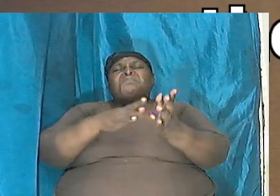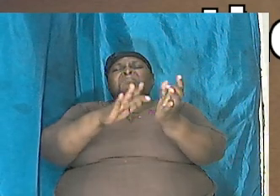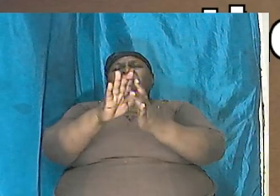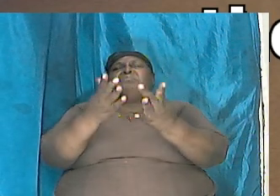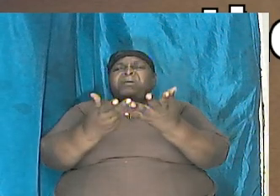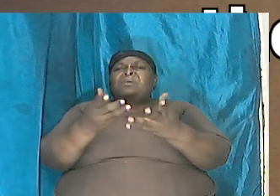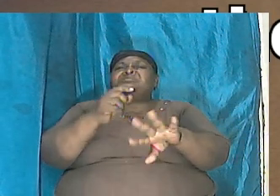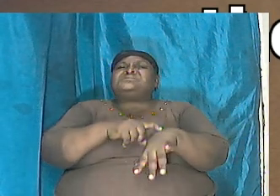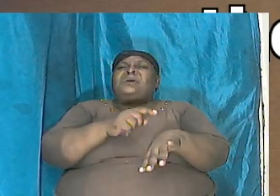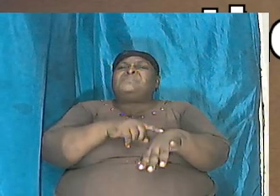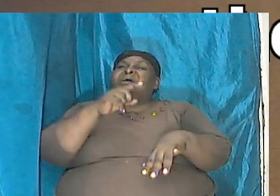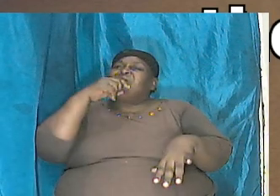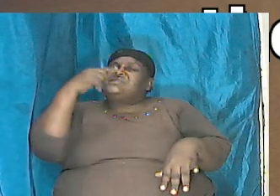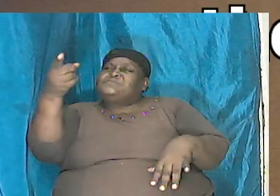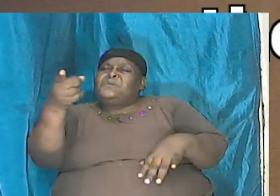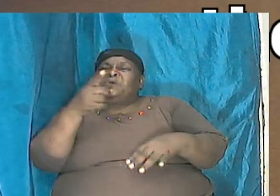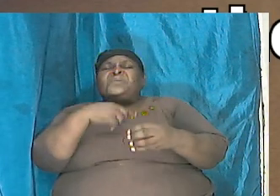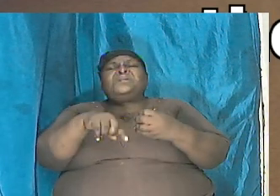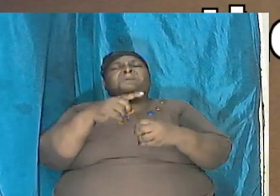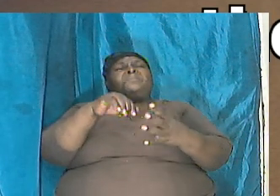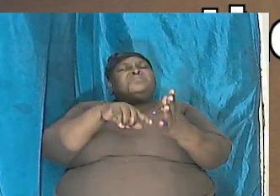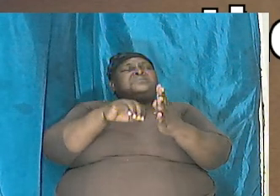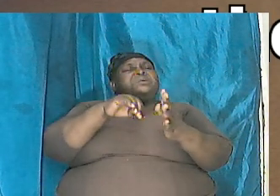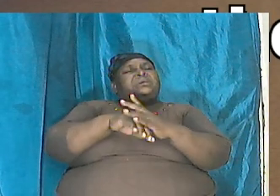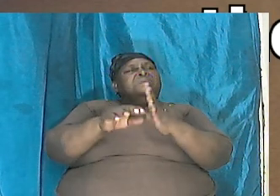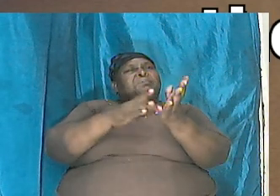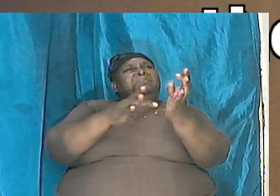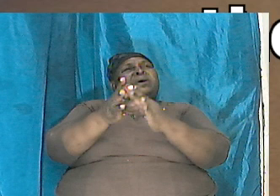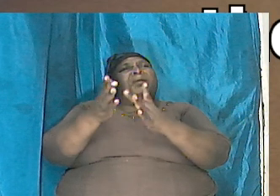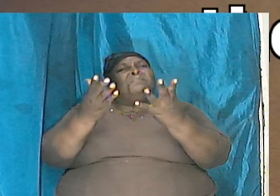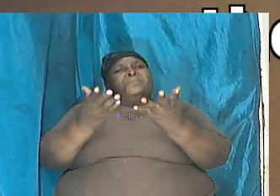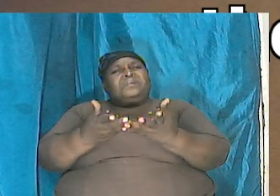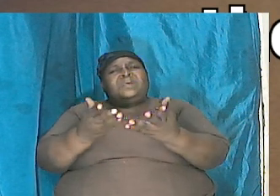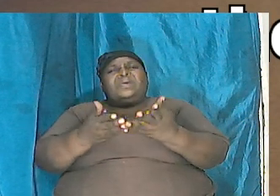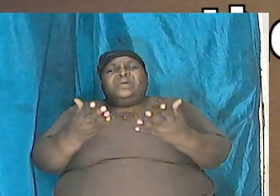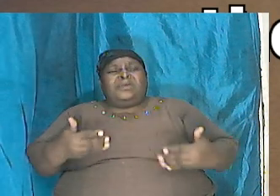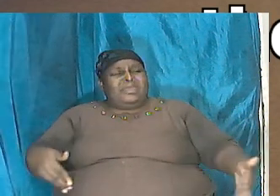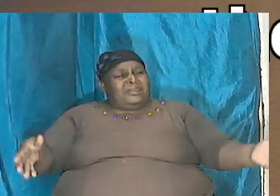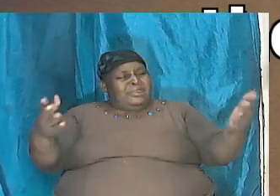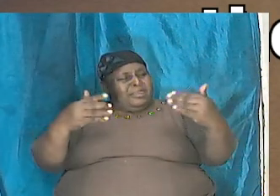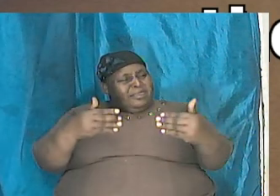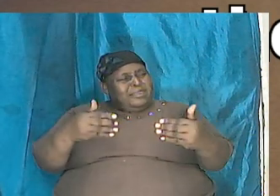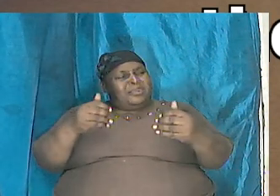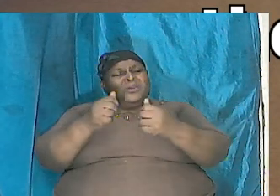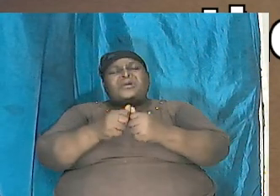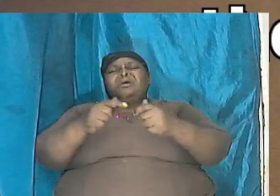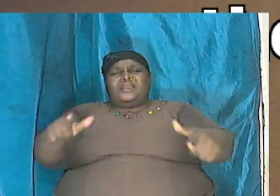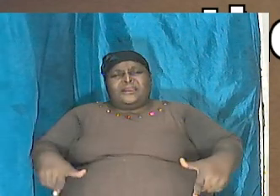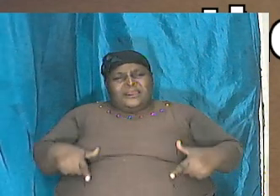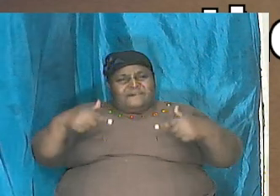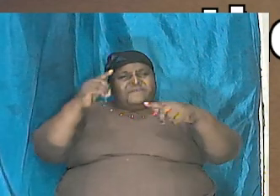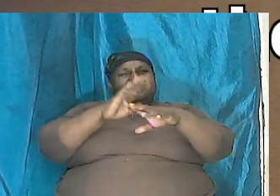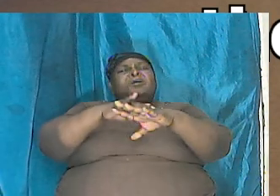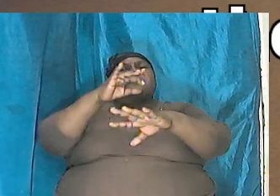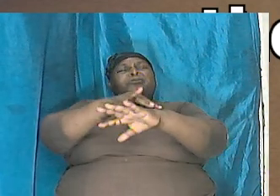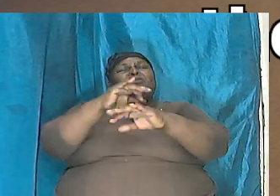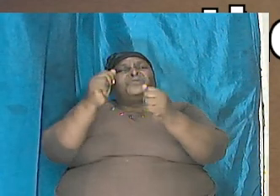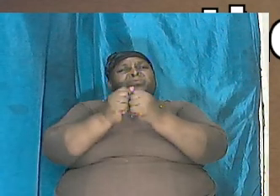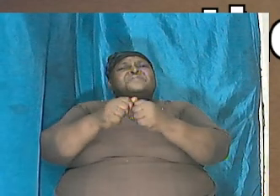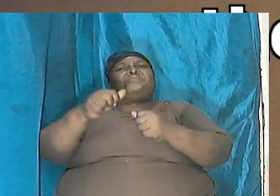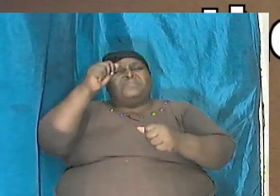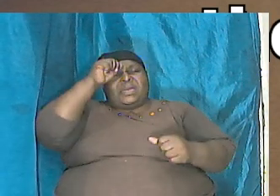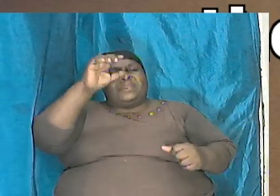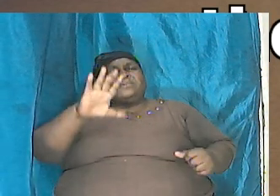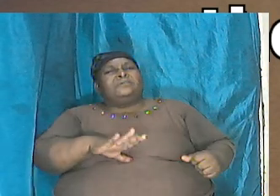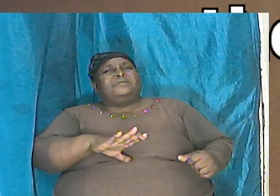they were spoken about in the bible and they were here with mankind not millions of